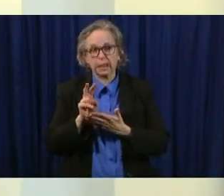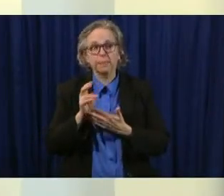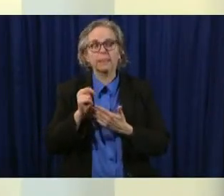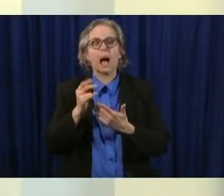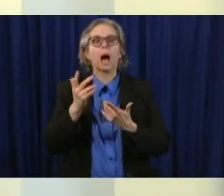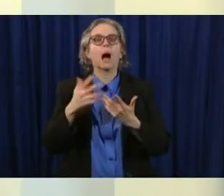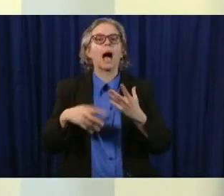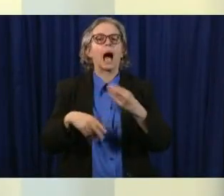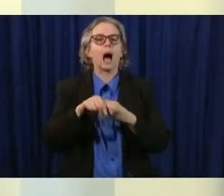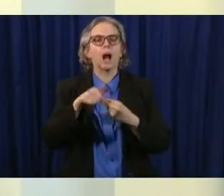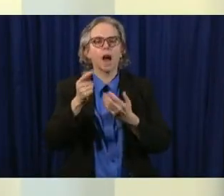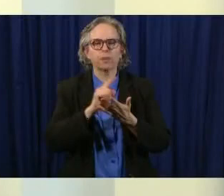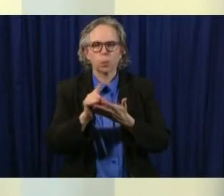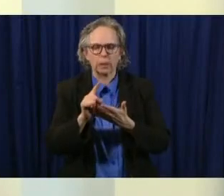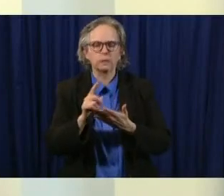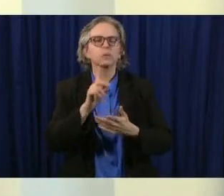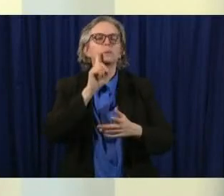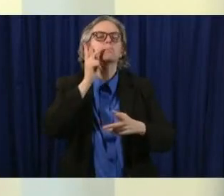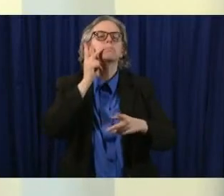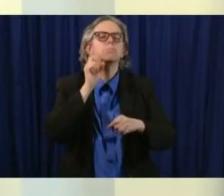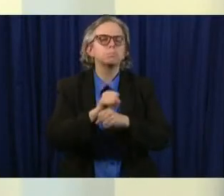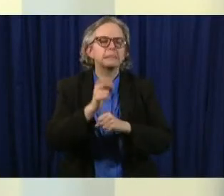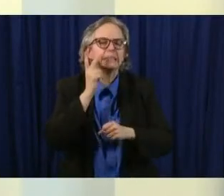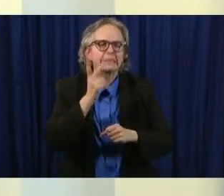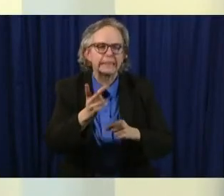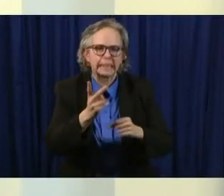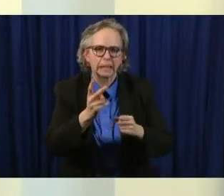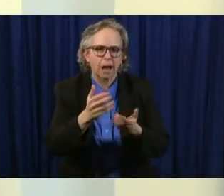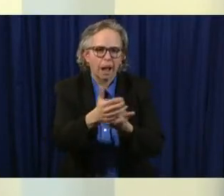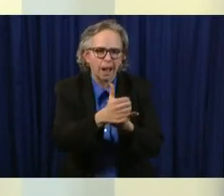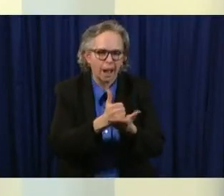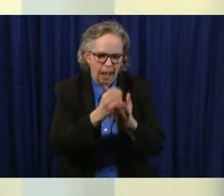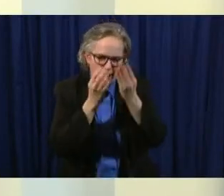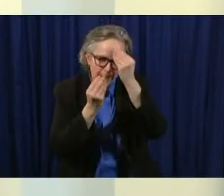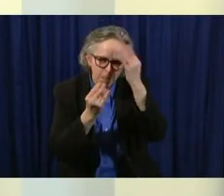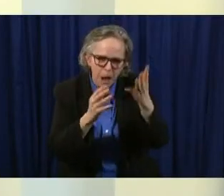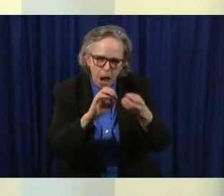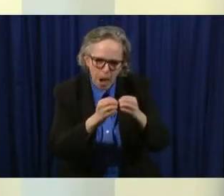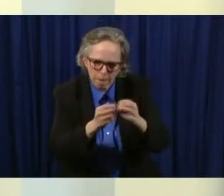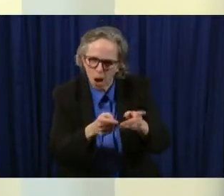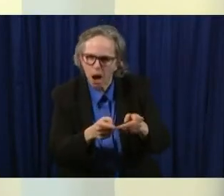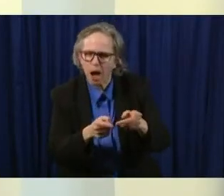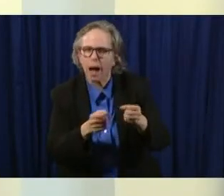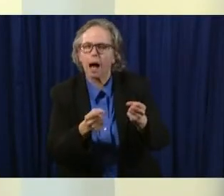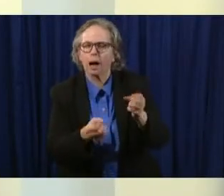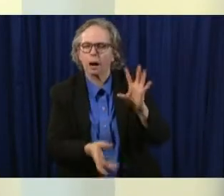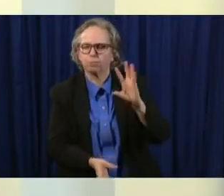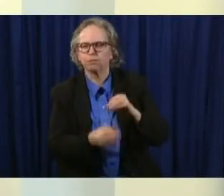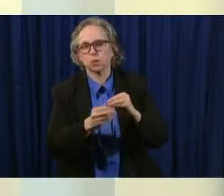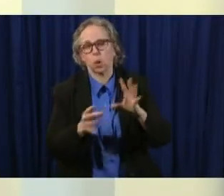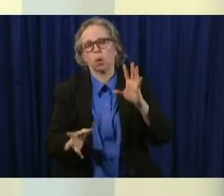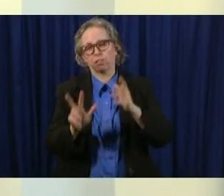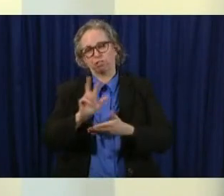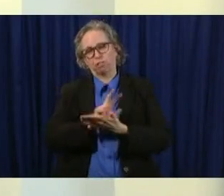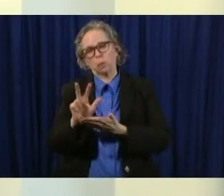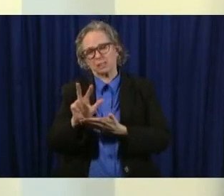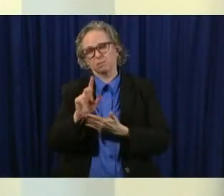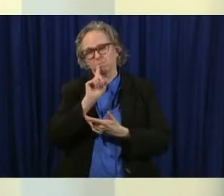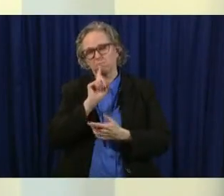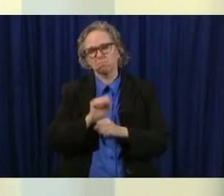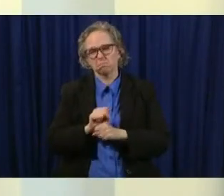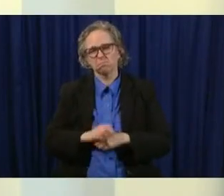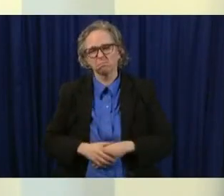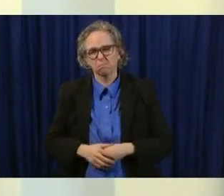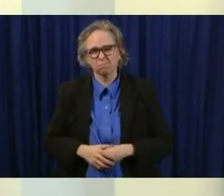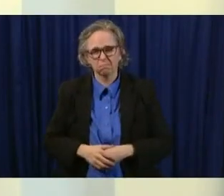see sort of how long it takes to collect the data and come back so three weeks and two six weeks and eight weeks out i think